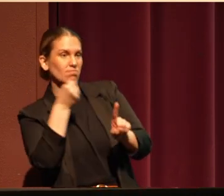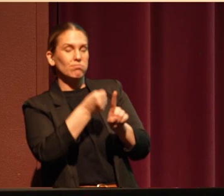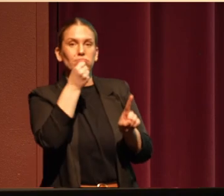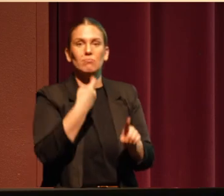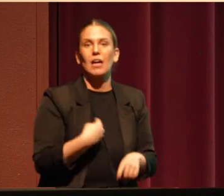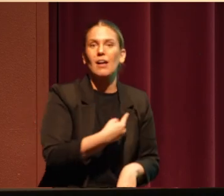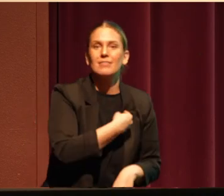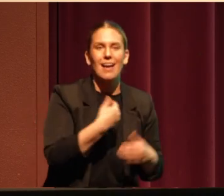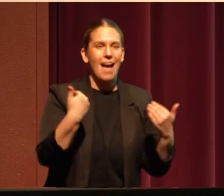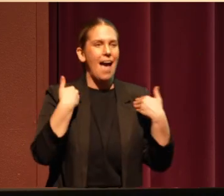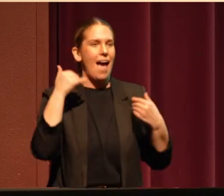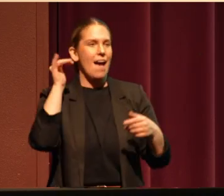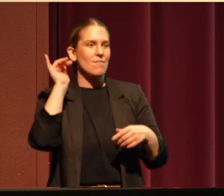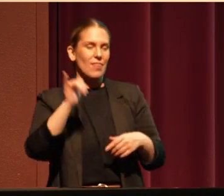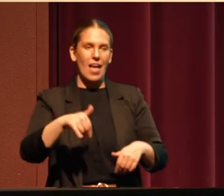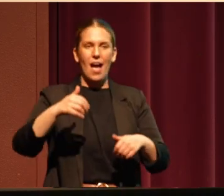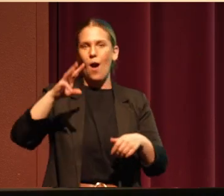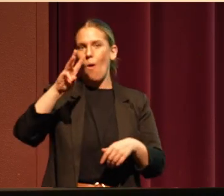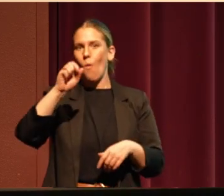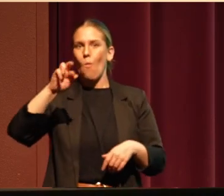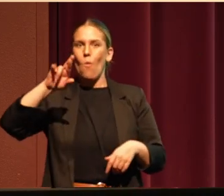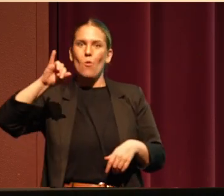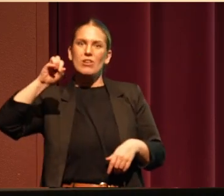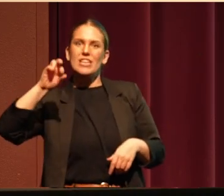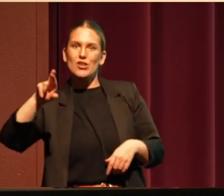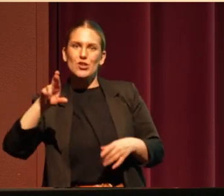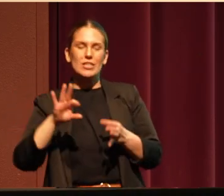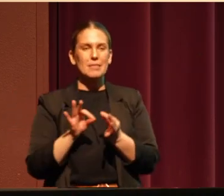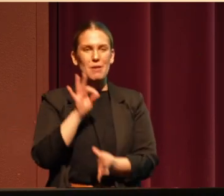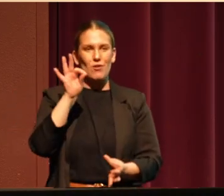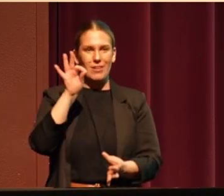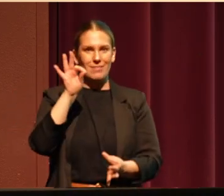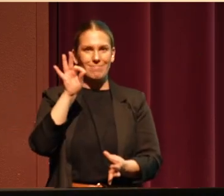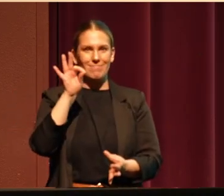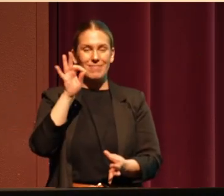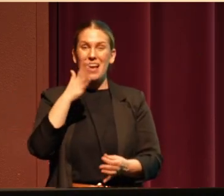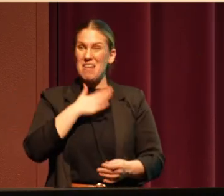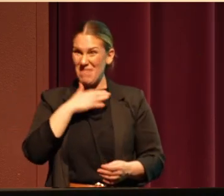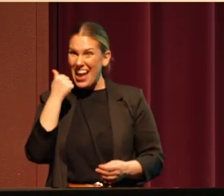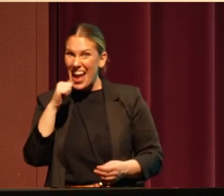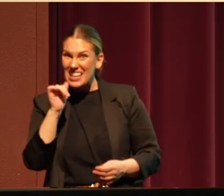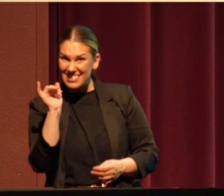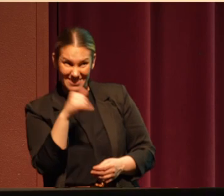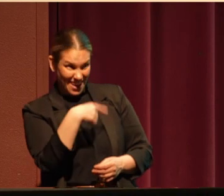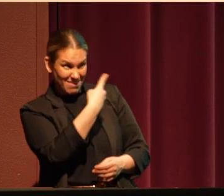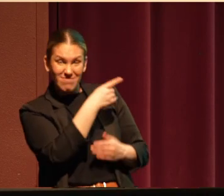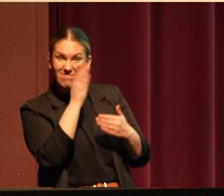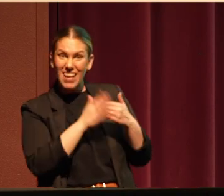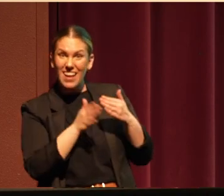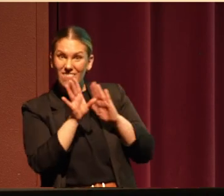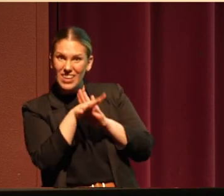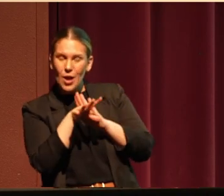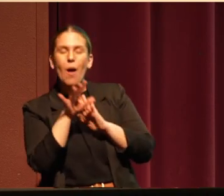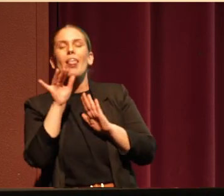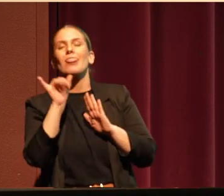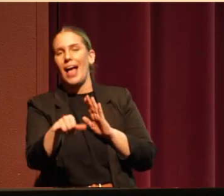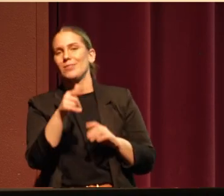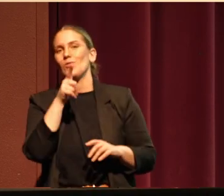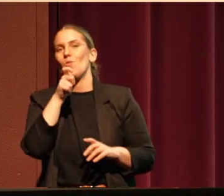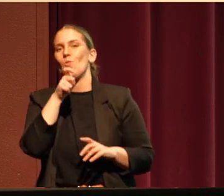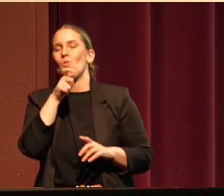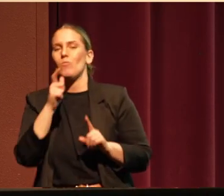have mentors. Like, I have my auntie coming out in the end of that video. That's who I surround myself with. And so